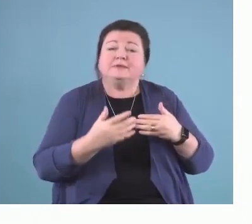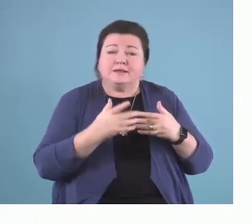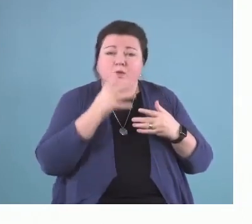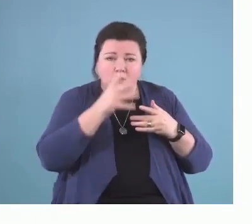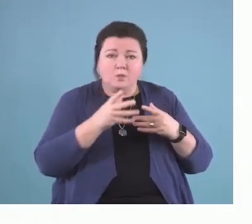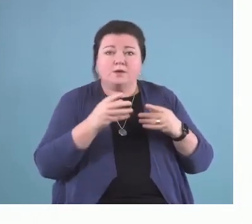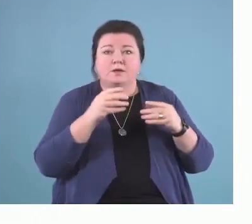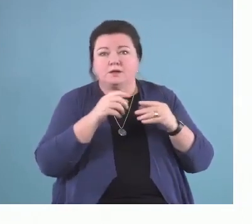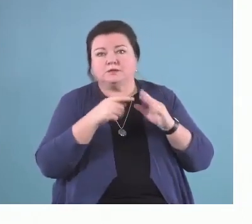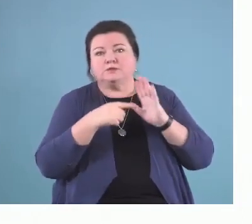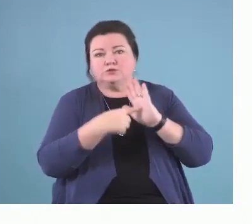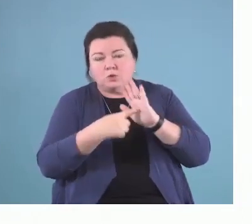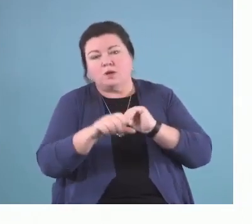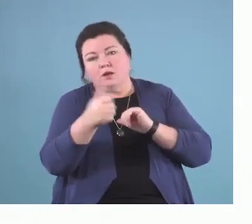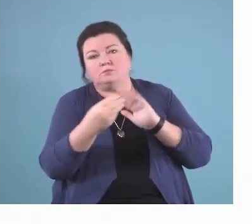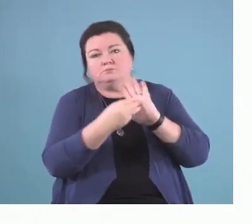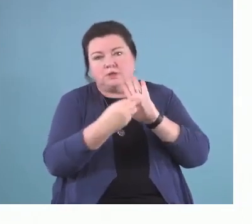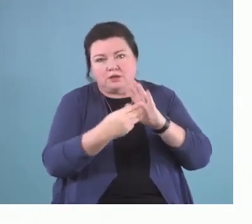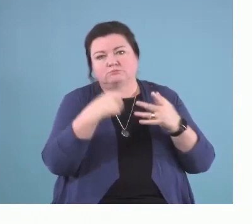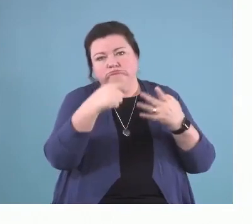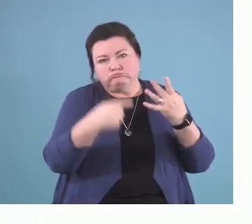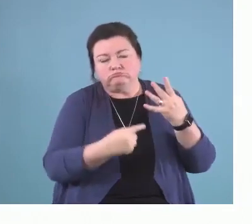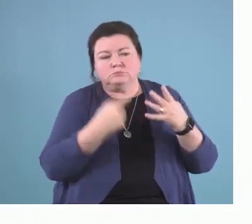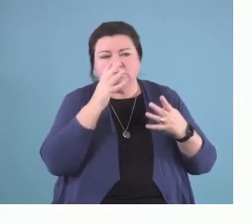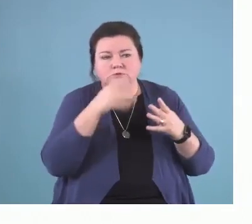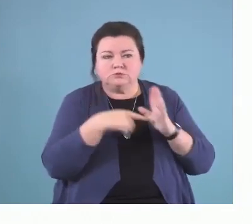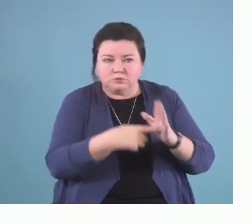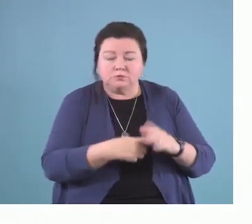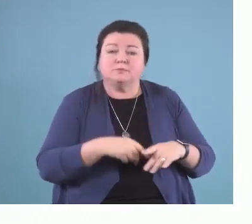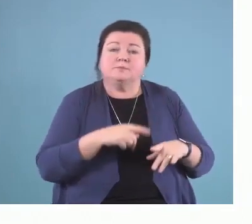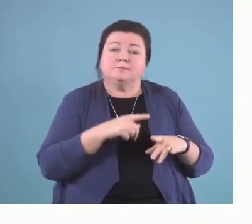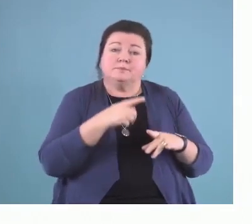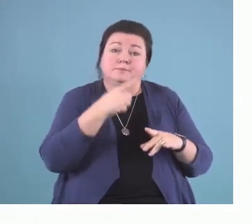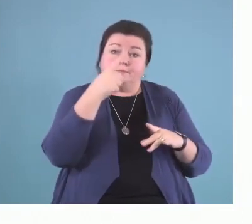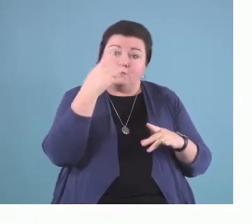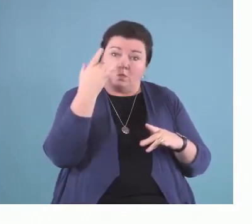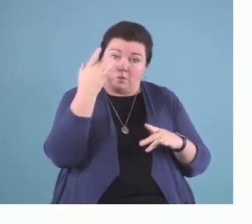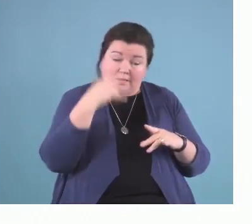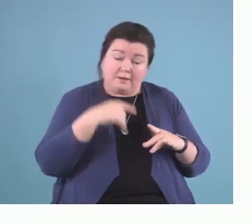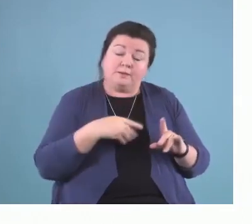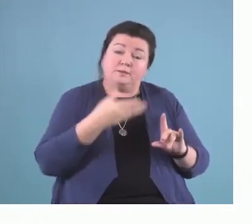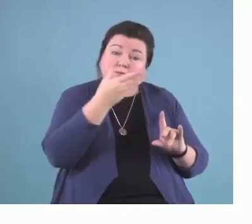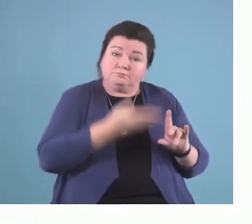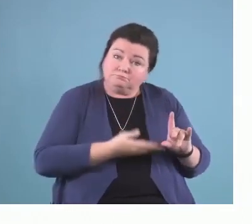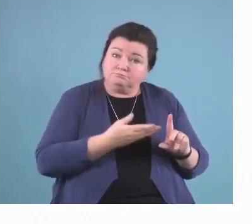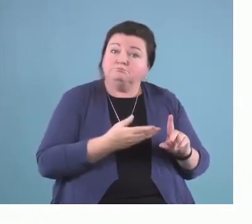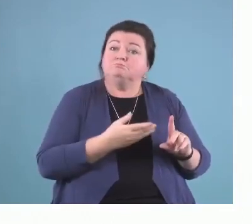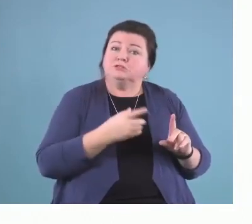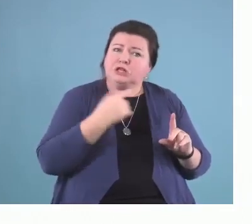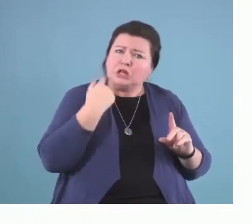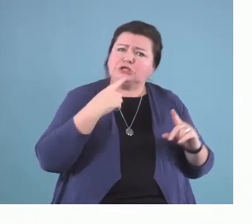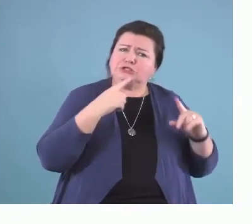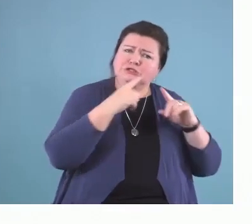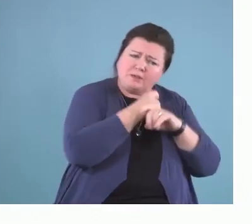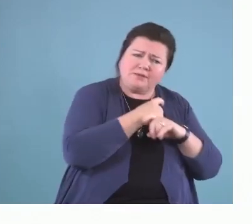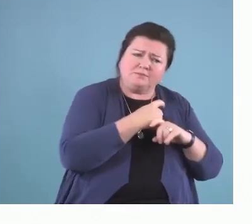models that I really wanted to share with you. Because, again, it's a pretty straight, it looks complicated, but it's